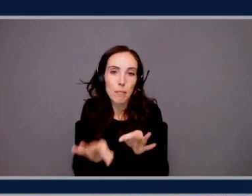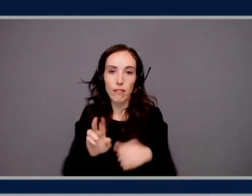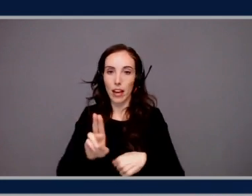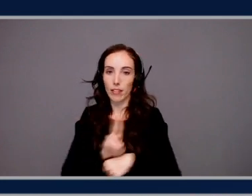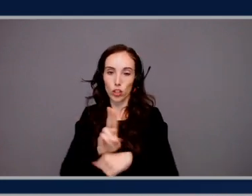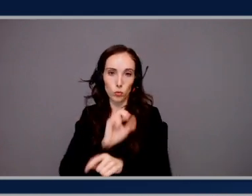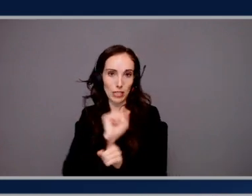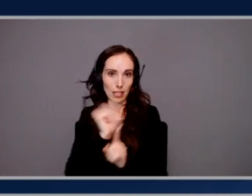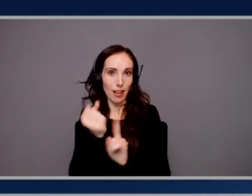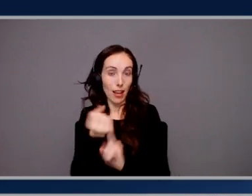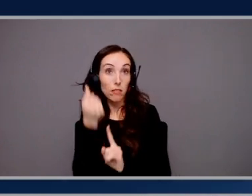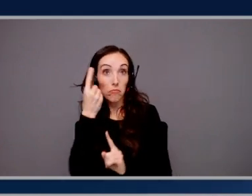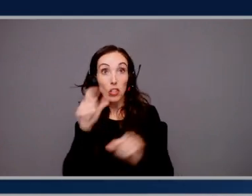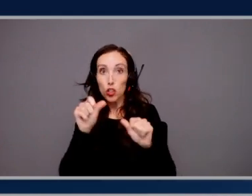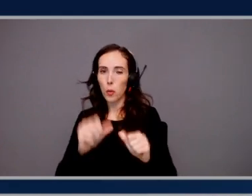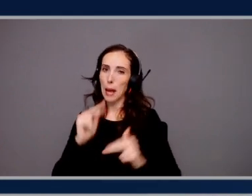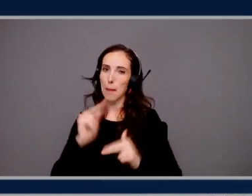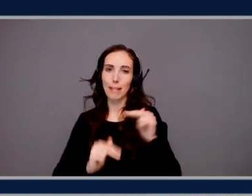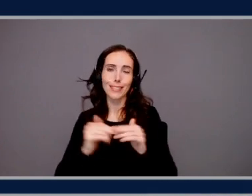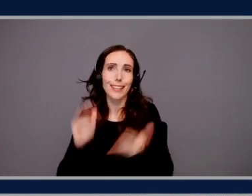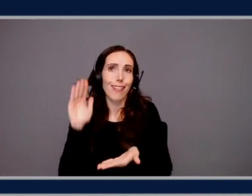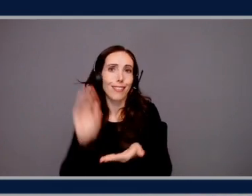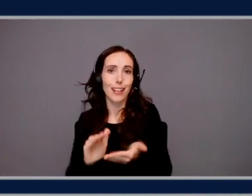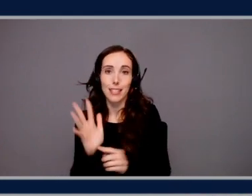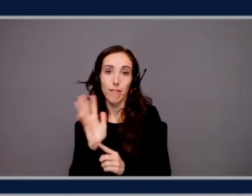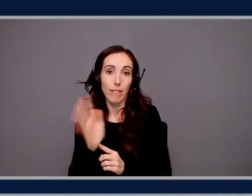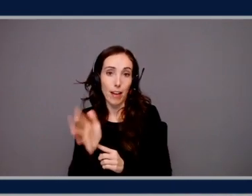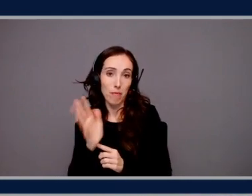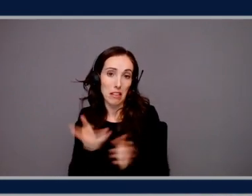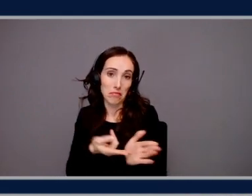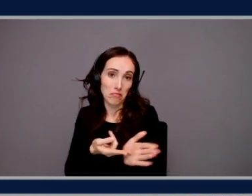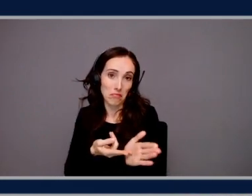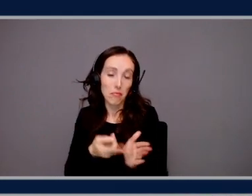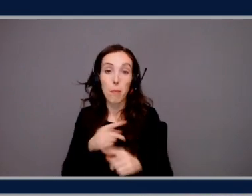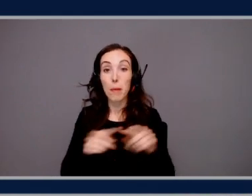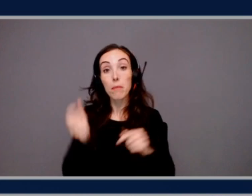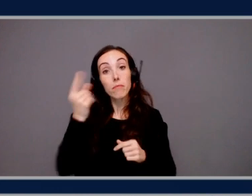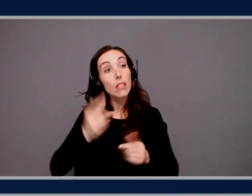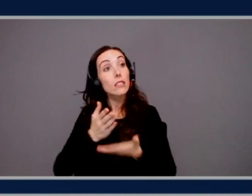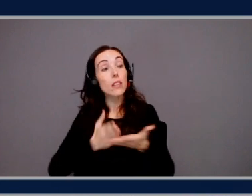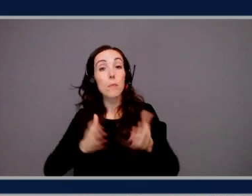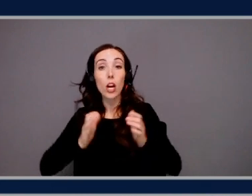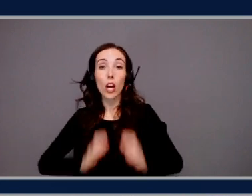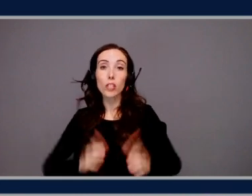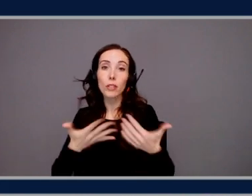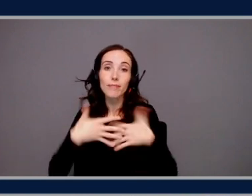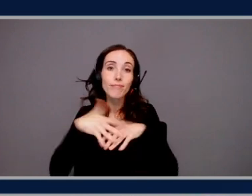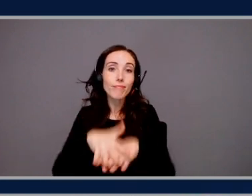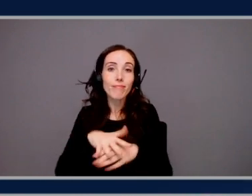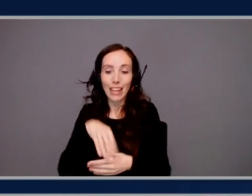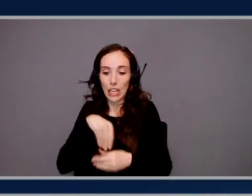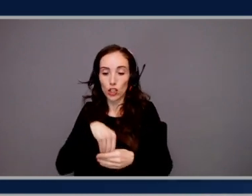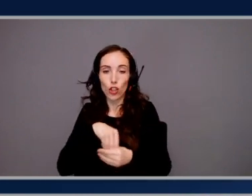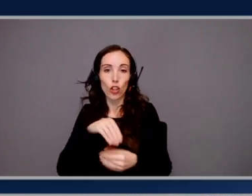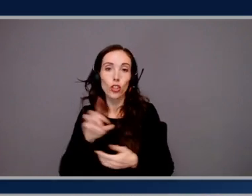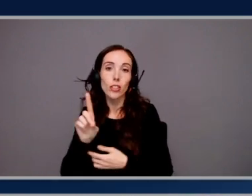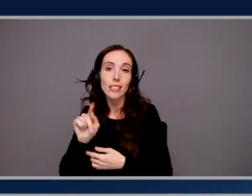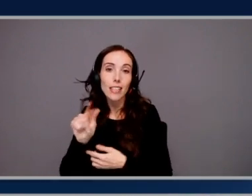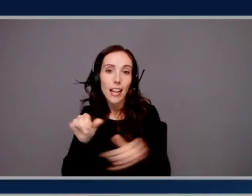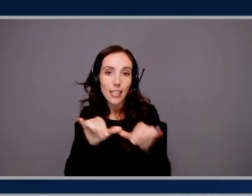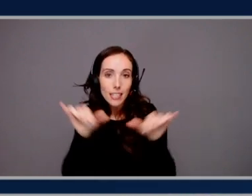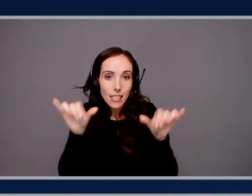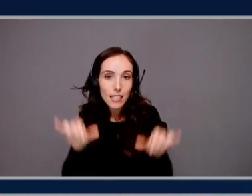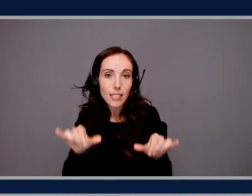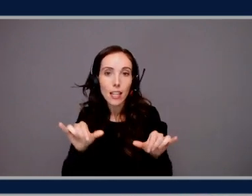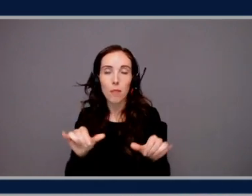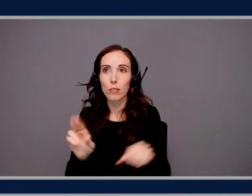in less than five minutes, quite frankly. Okay. But we have customers who are integrating this with internal data systems that are doing multiple different agents,